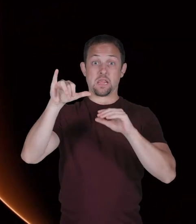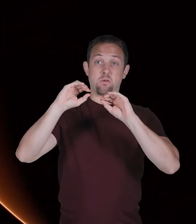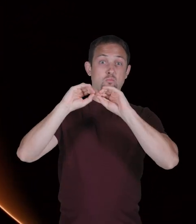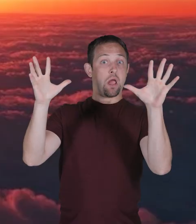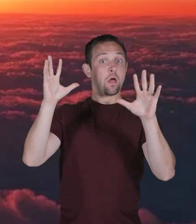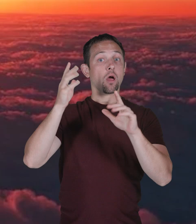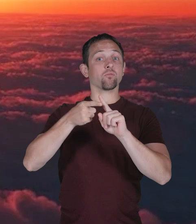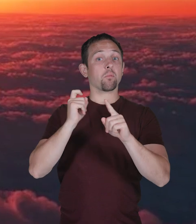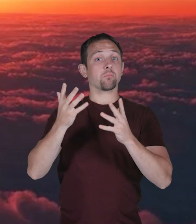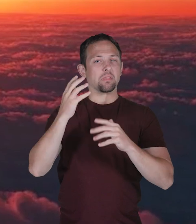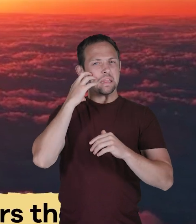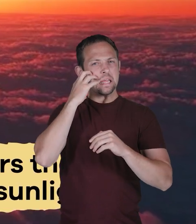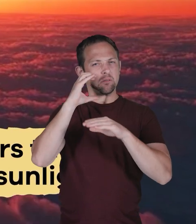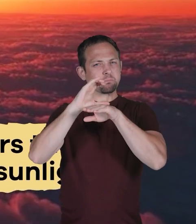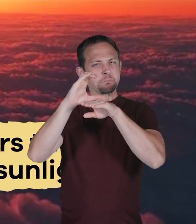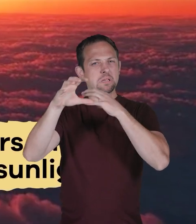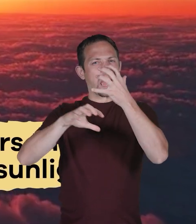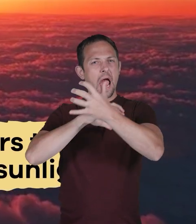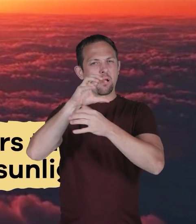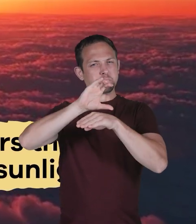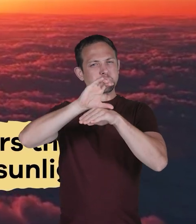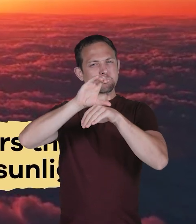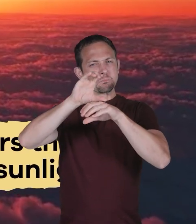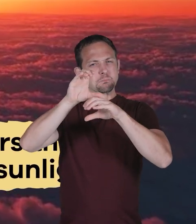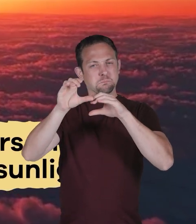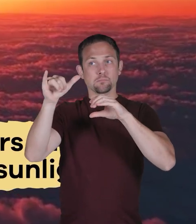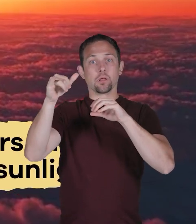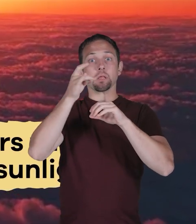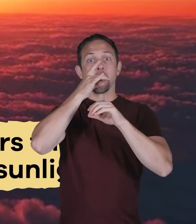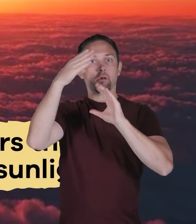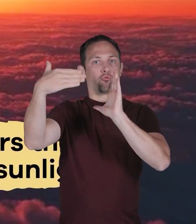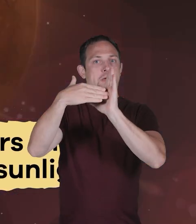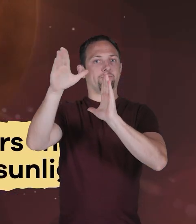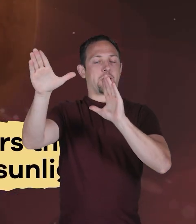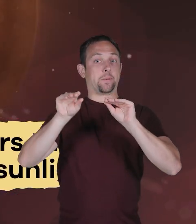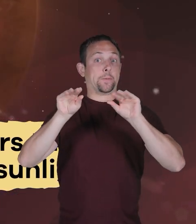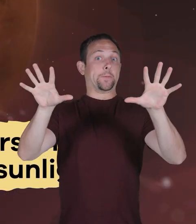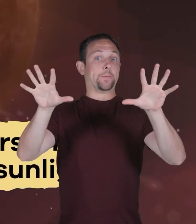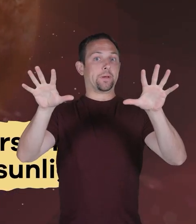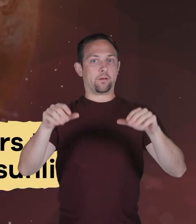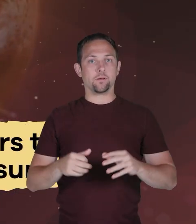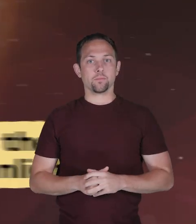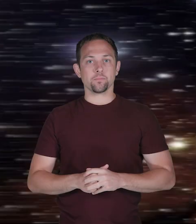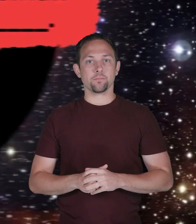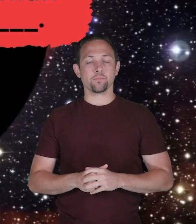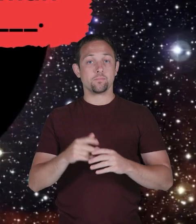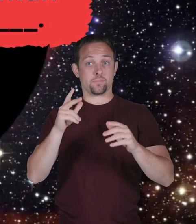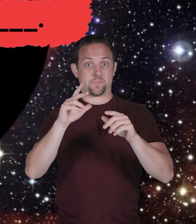light. This brightness is because a thick layer of clouds covers the surface of Venus and reflects sunlight.